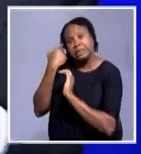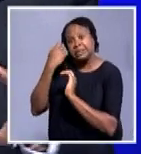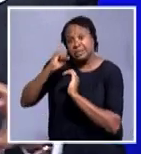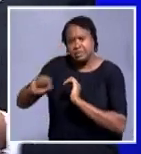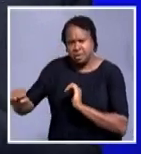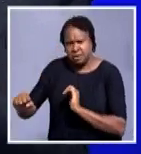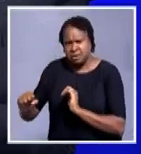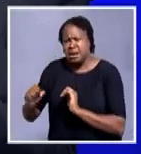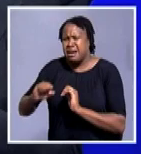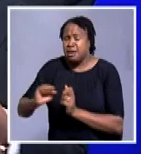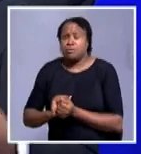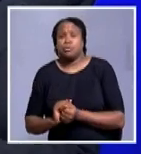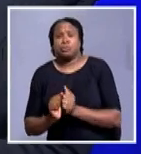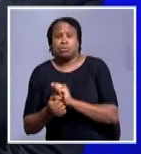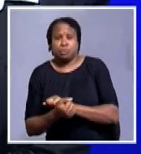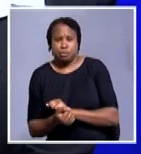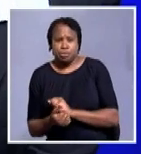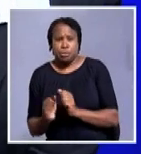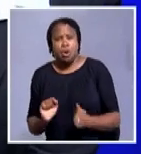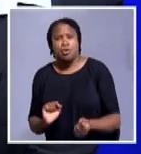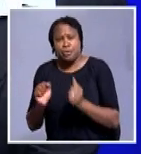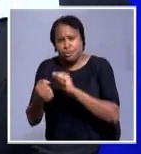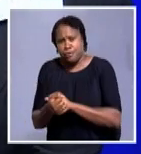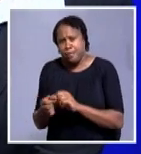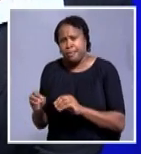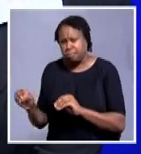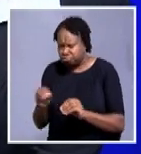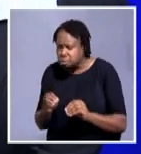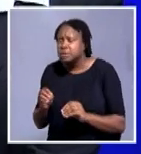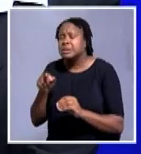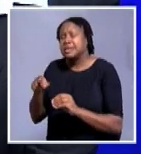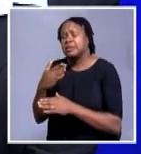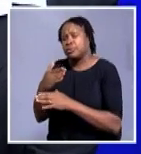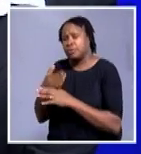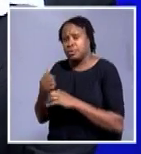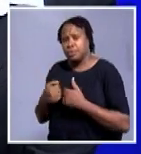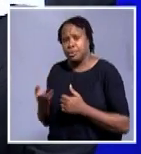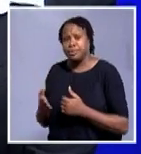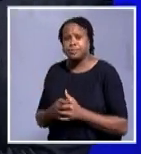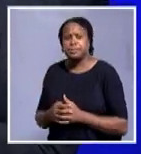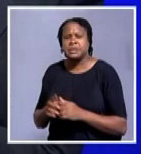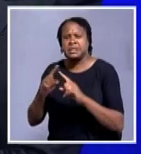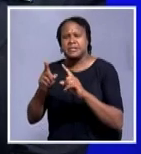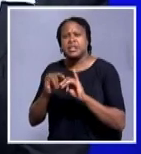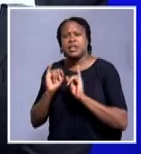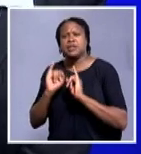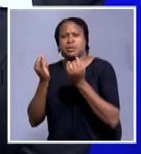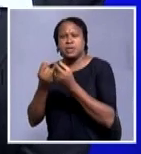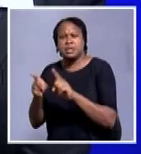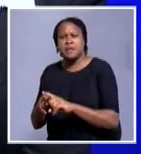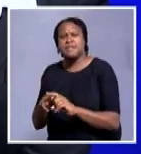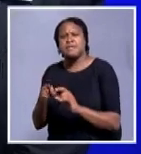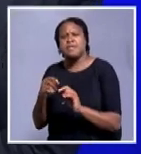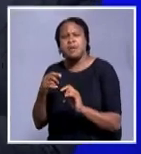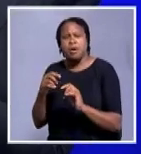administers this part of our work. There are other interested institutions, such as the Law Reform and